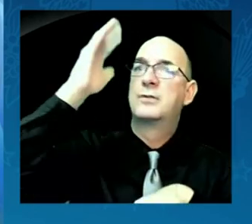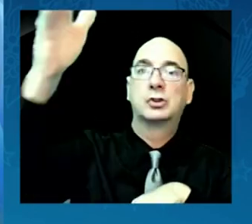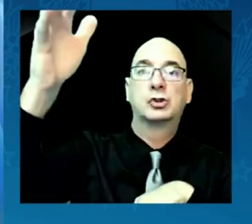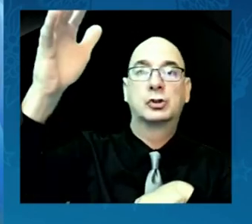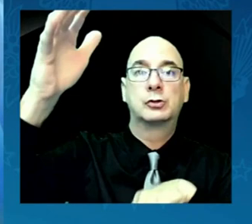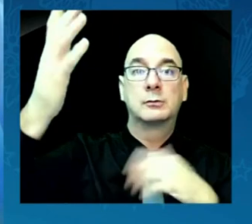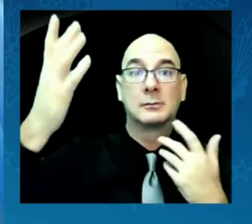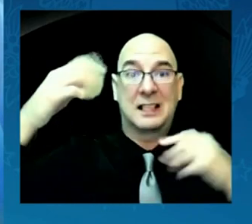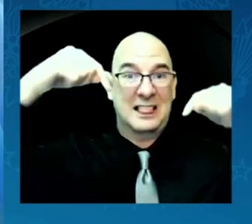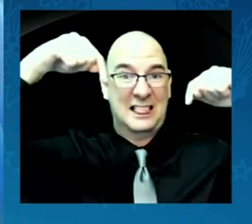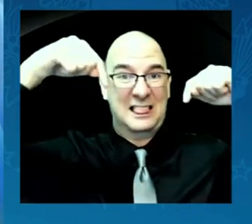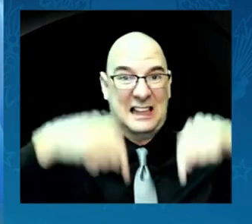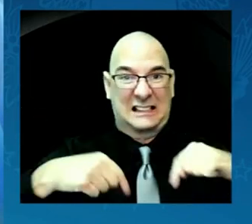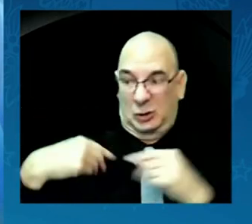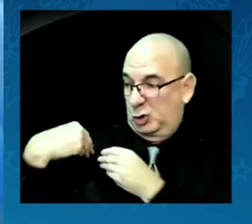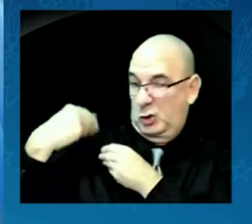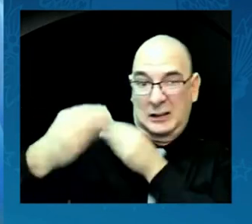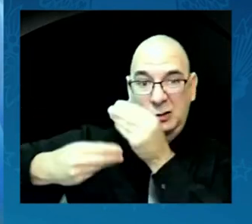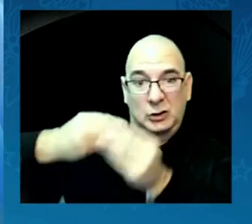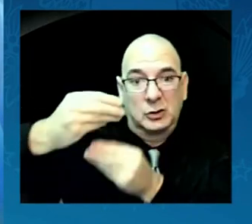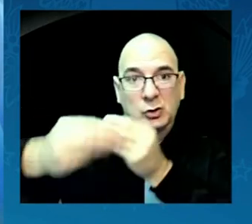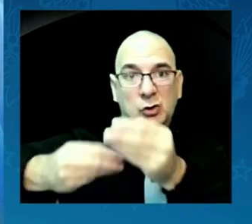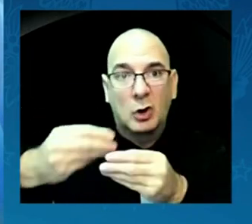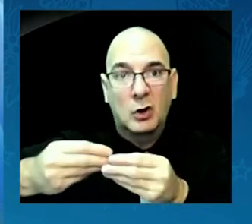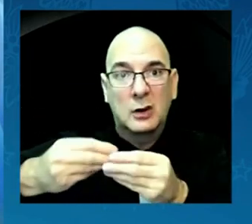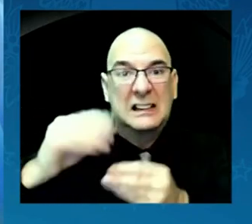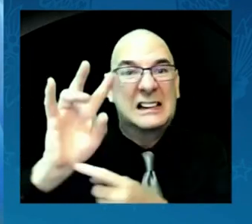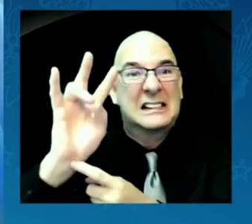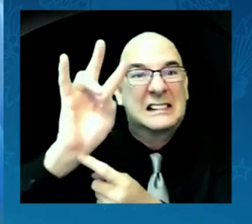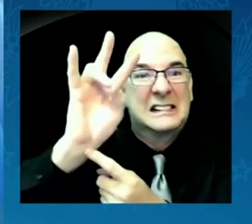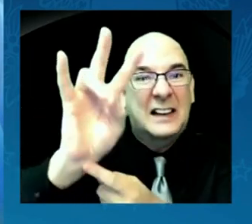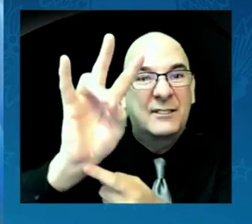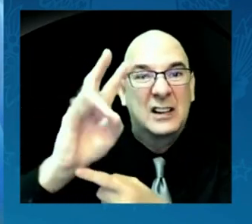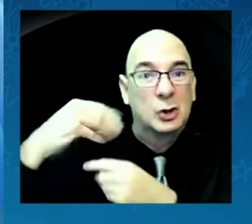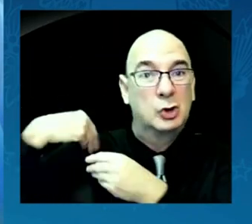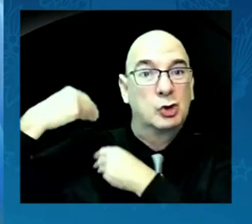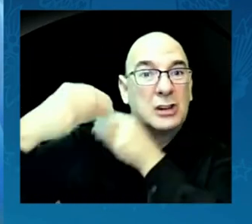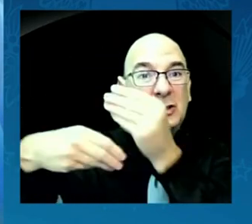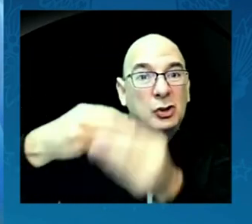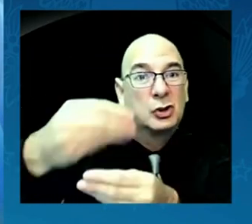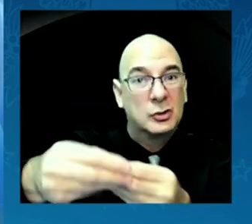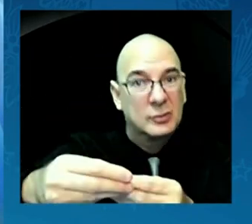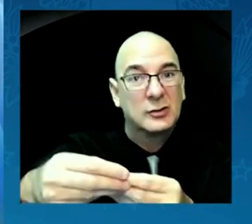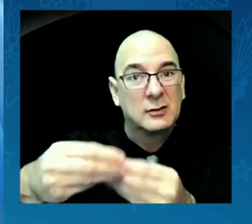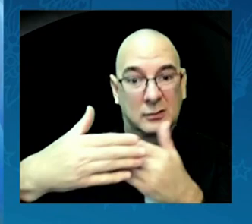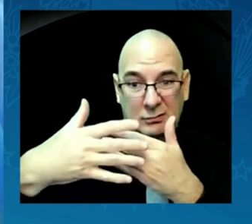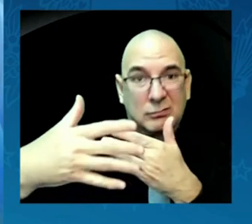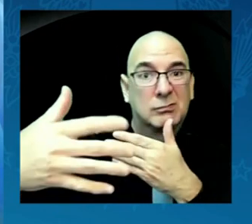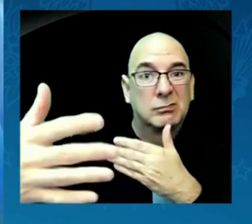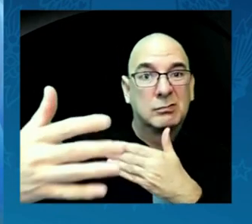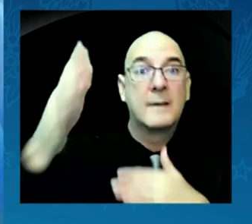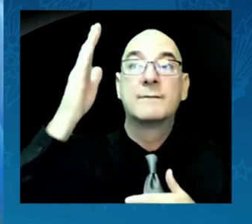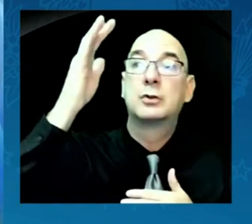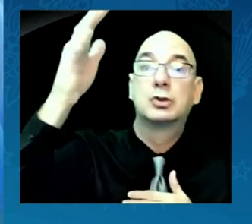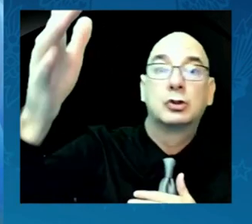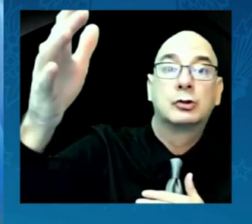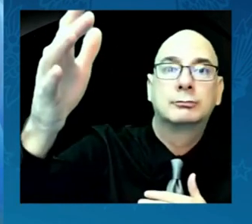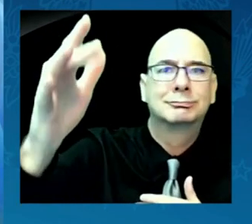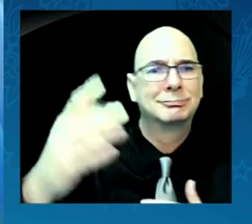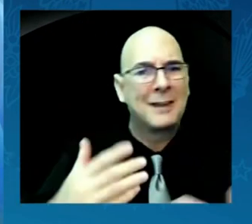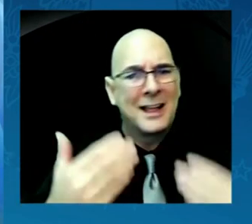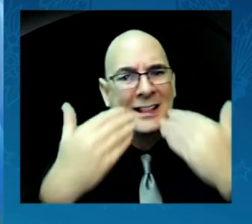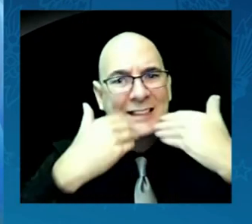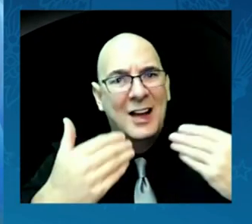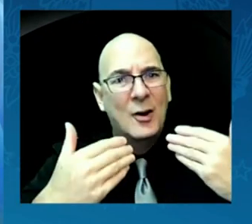but for the seven generations to come. So thank you all for joining the inaugural